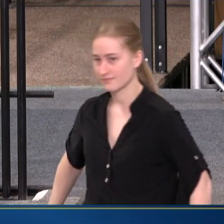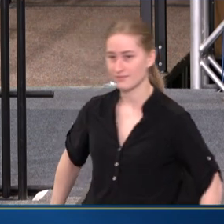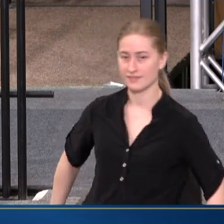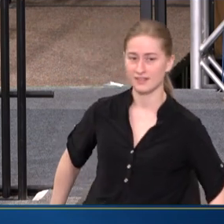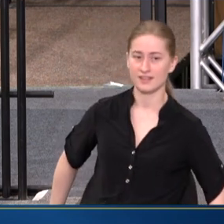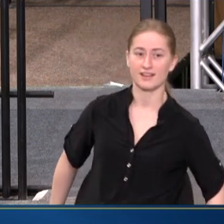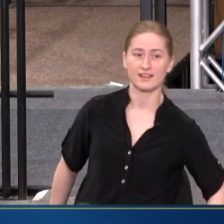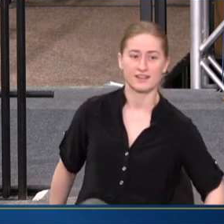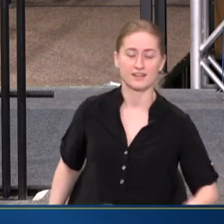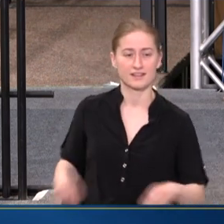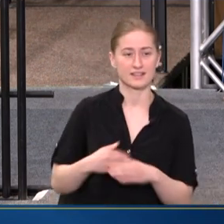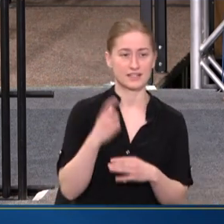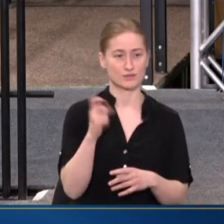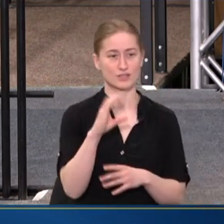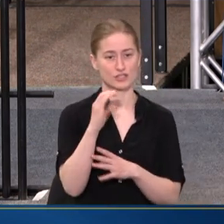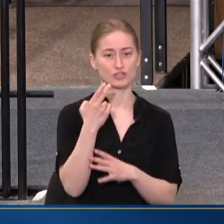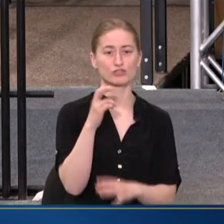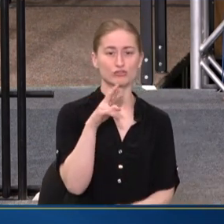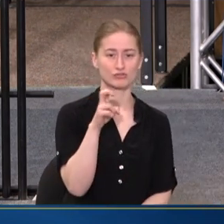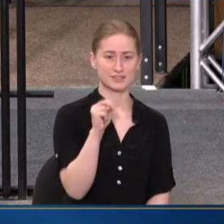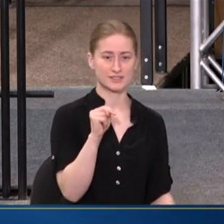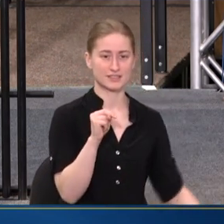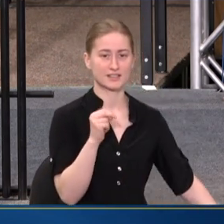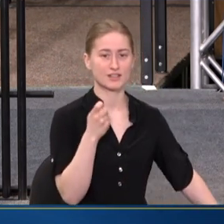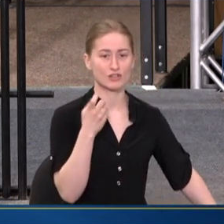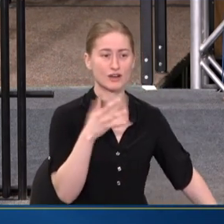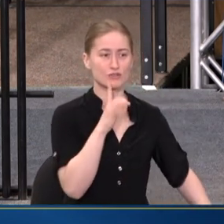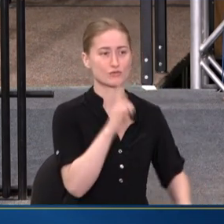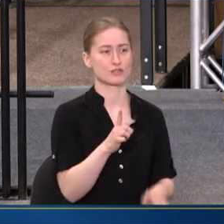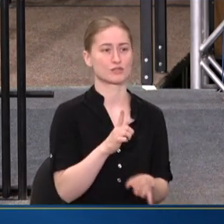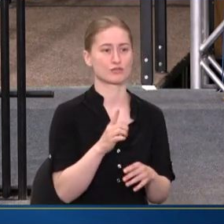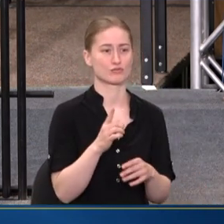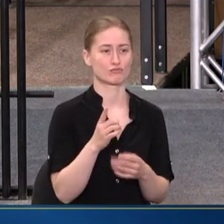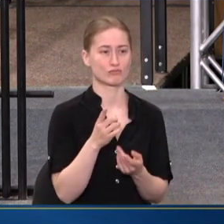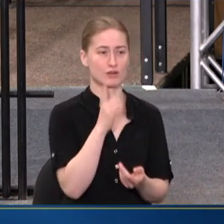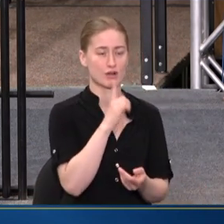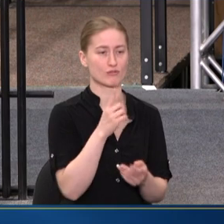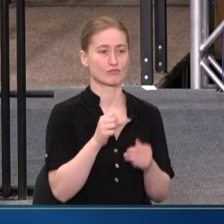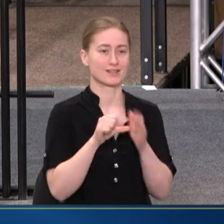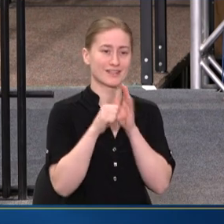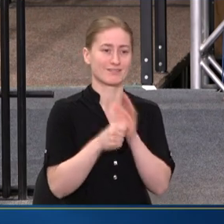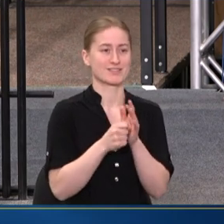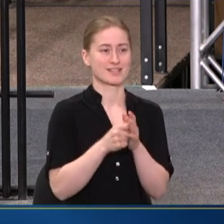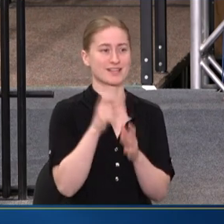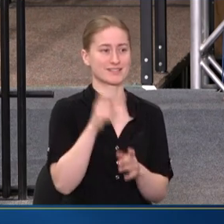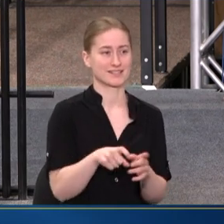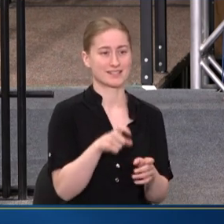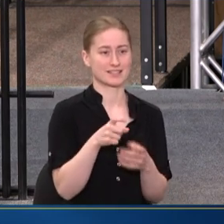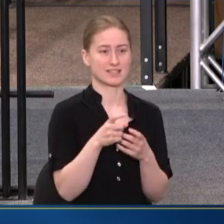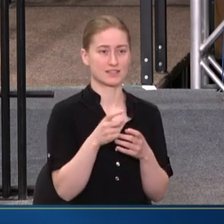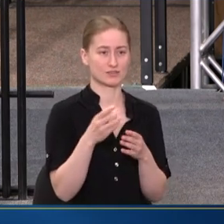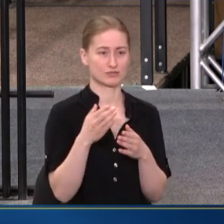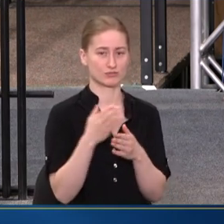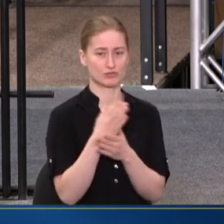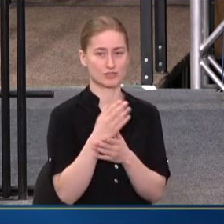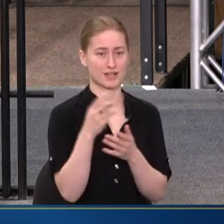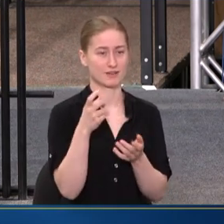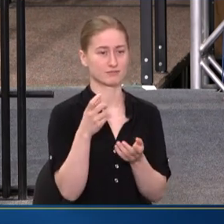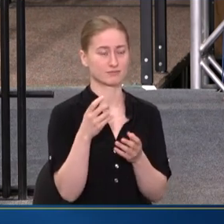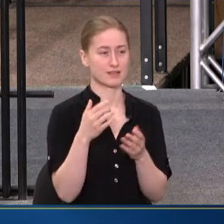SETTING THE DIRECTION OF OUR SHARED MENTAL HEALTH STRATEGY, AND WE'RE ABOUT A YEAR AFTER THE PRESIDENT'S CALL TO ACTION.